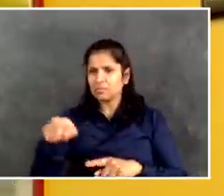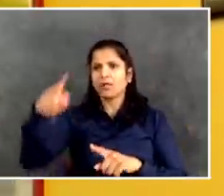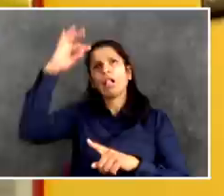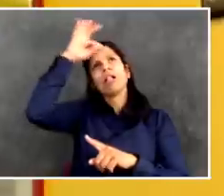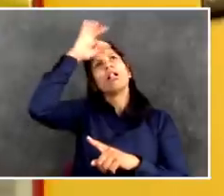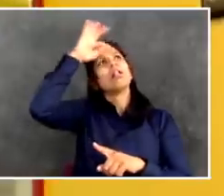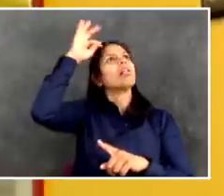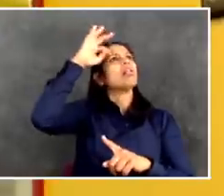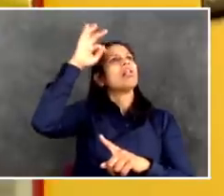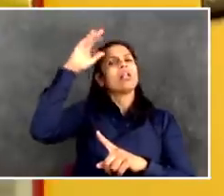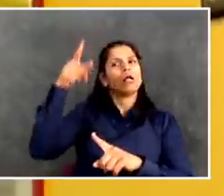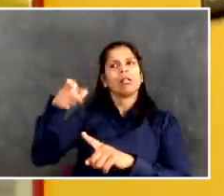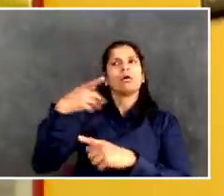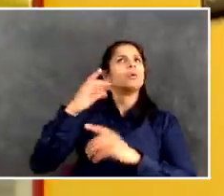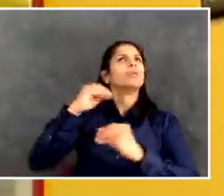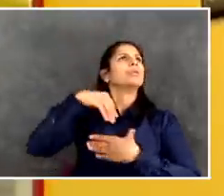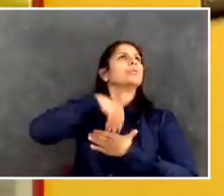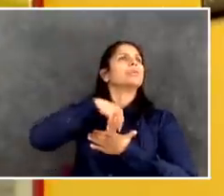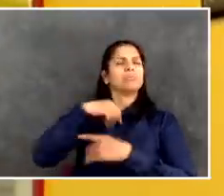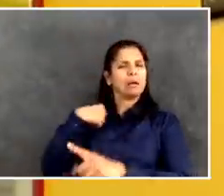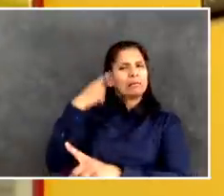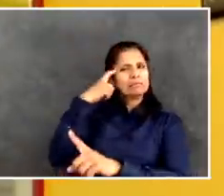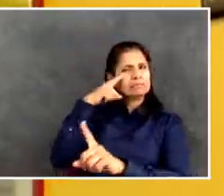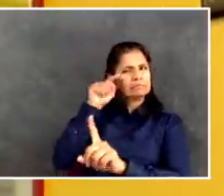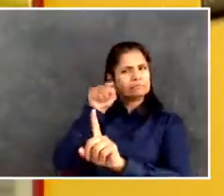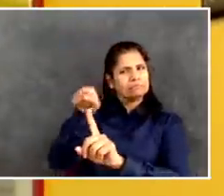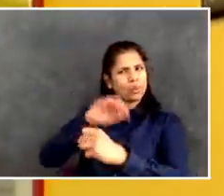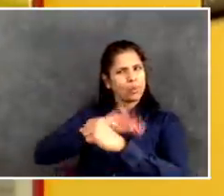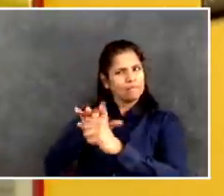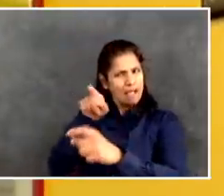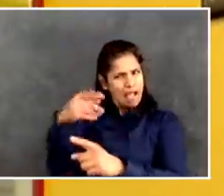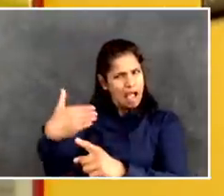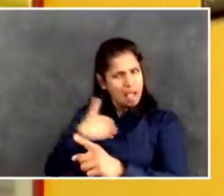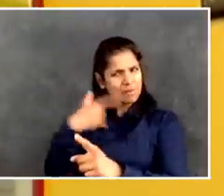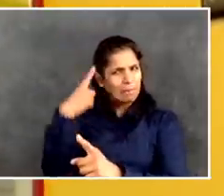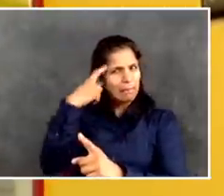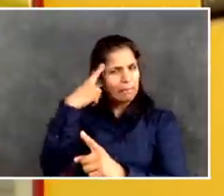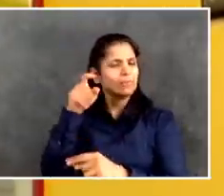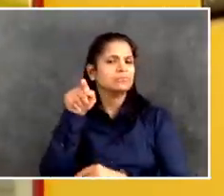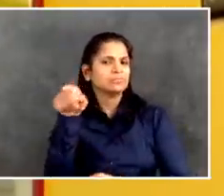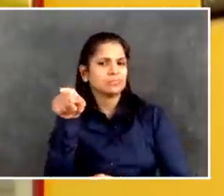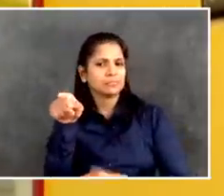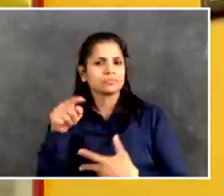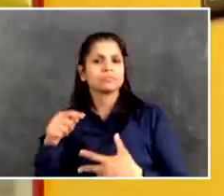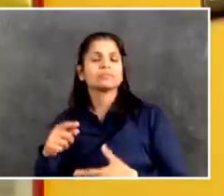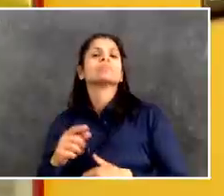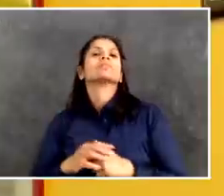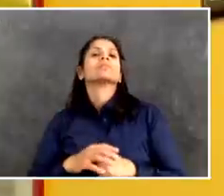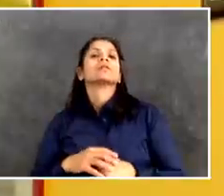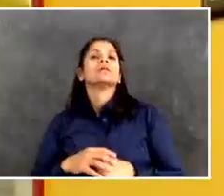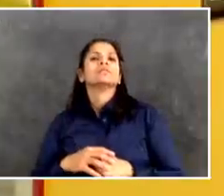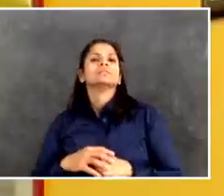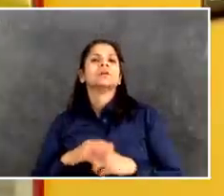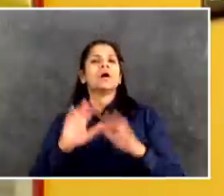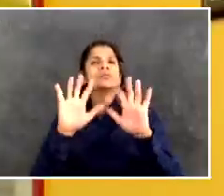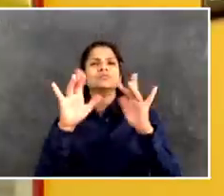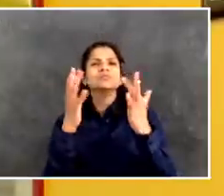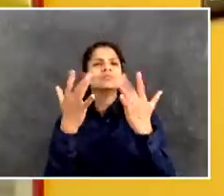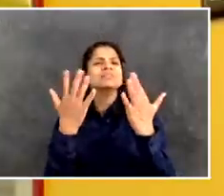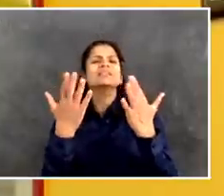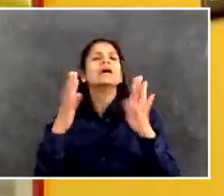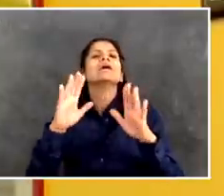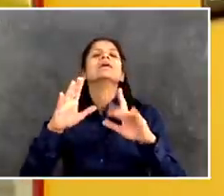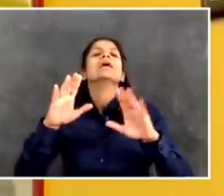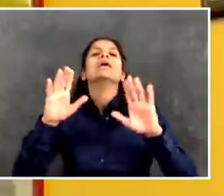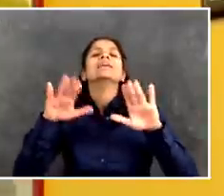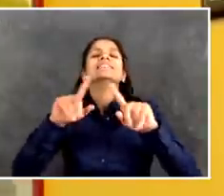are, in fact, directly COVID-related. So this is just a different way of doing it. And again, shows a pretty robust